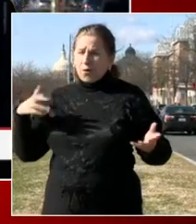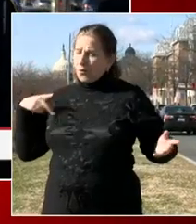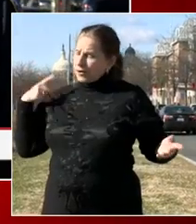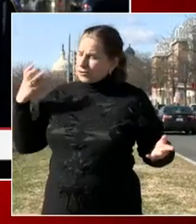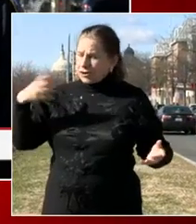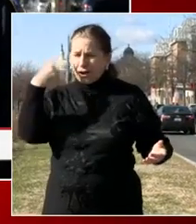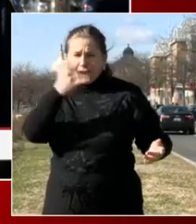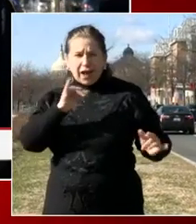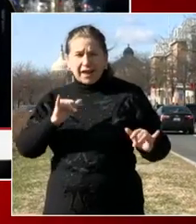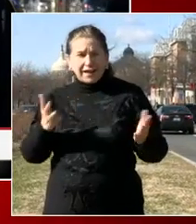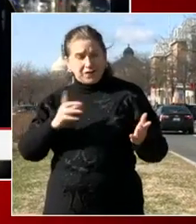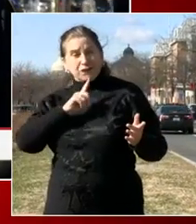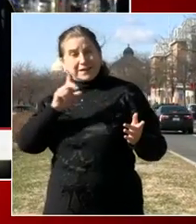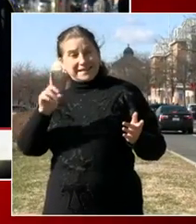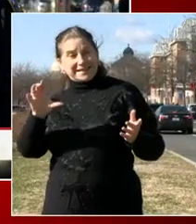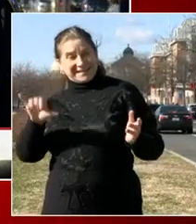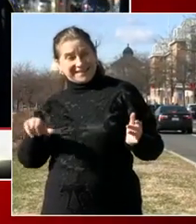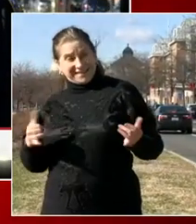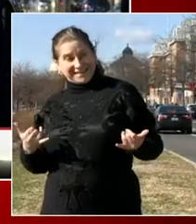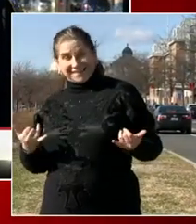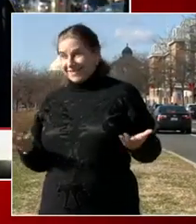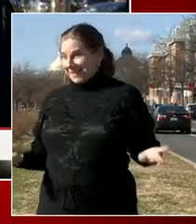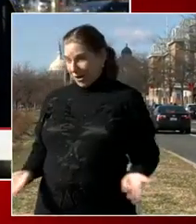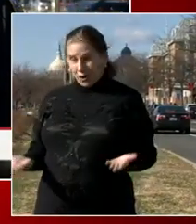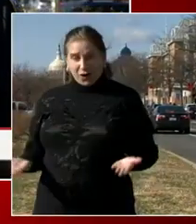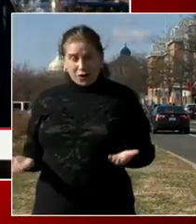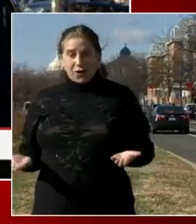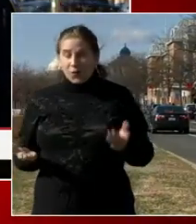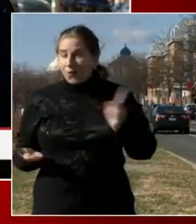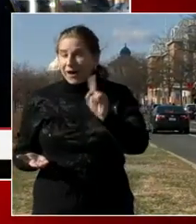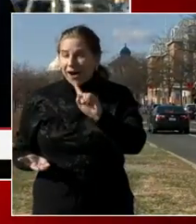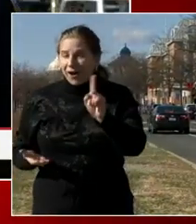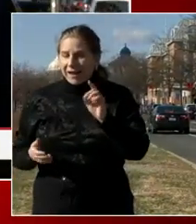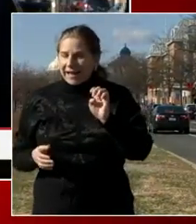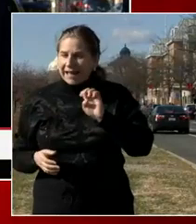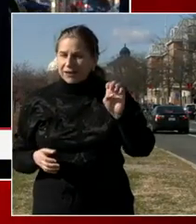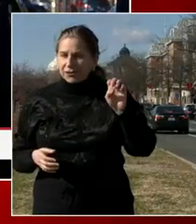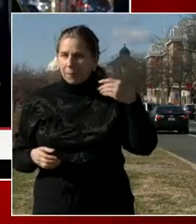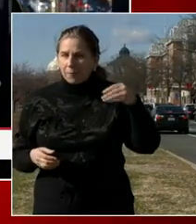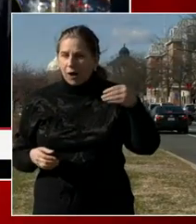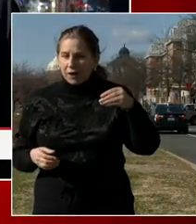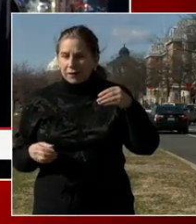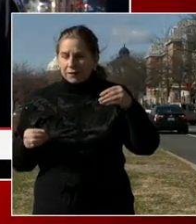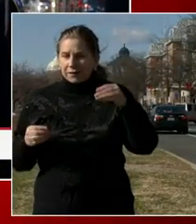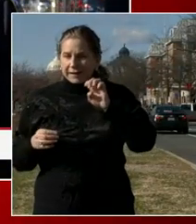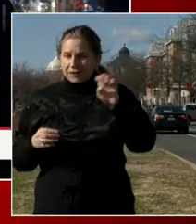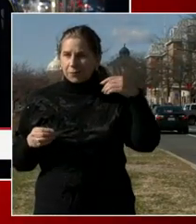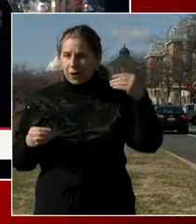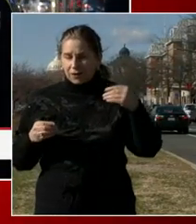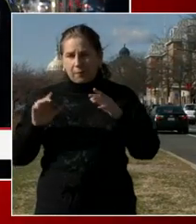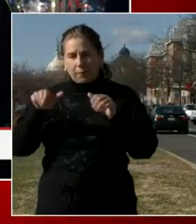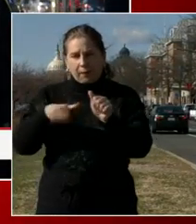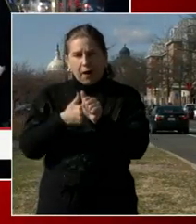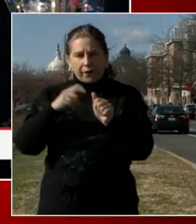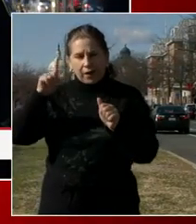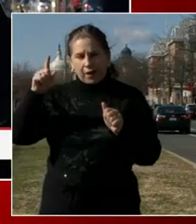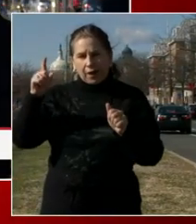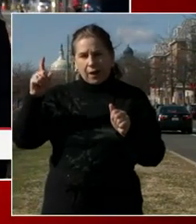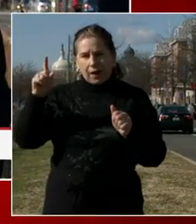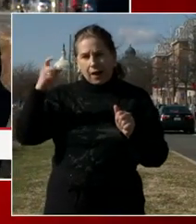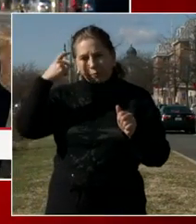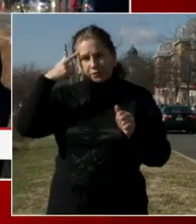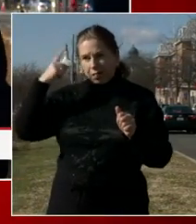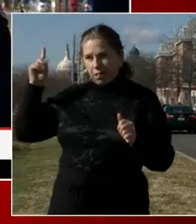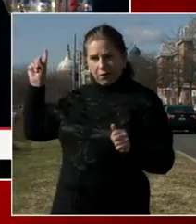standing in right now. Yes, in the shadow of the Capitol, but all Washington, D.C. Yesterday, I